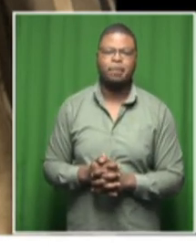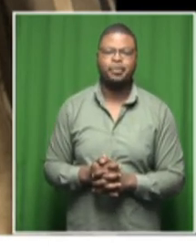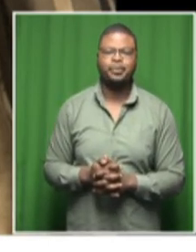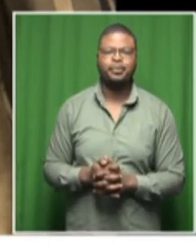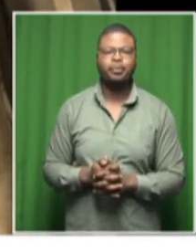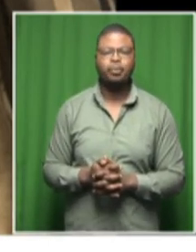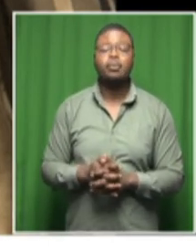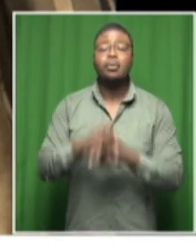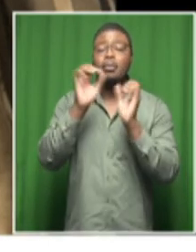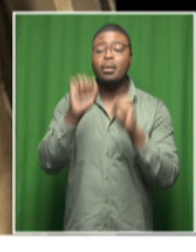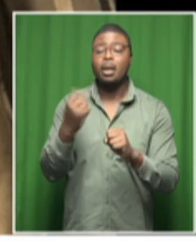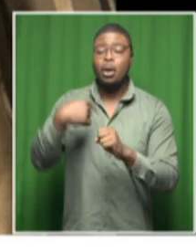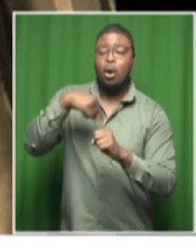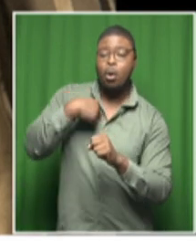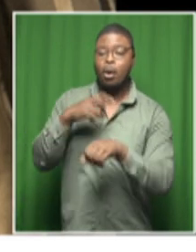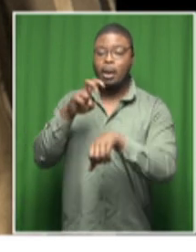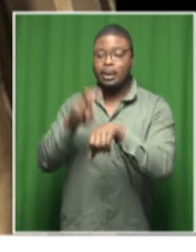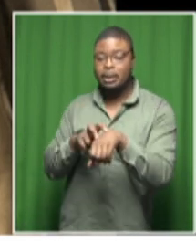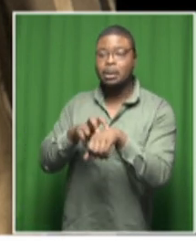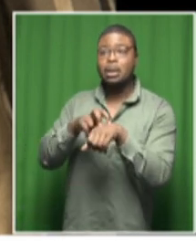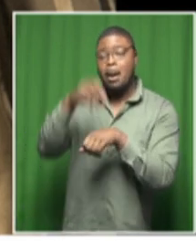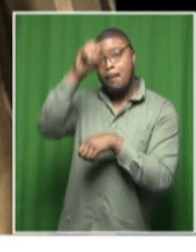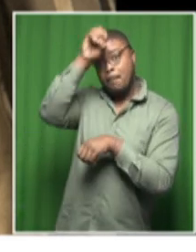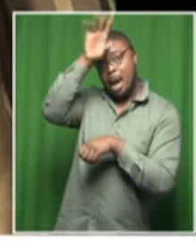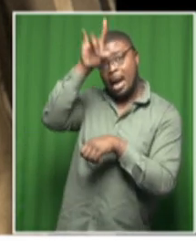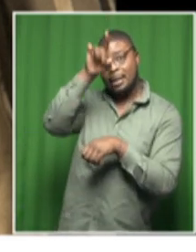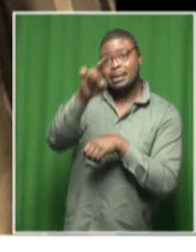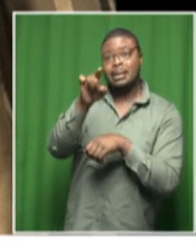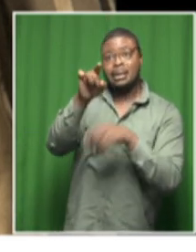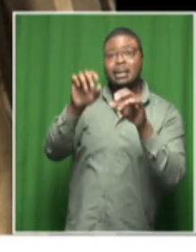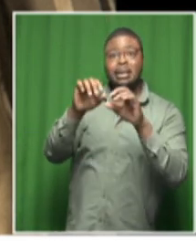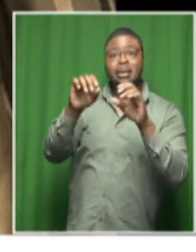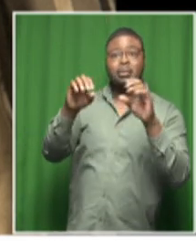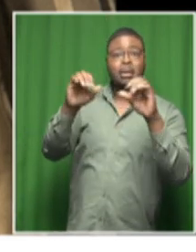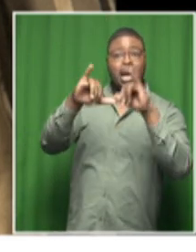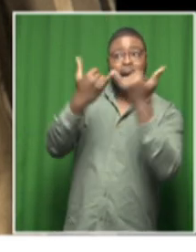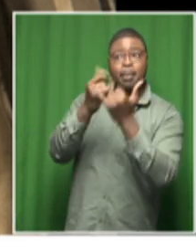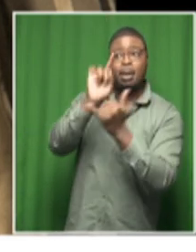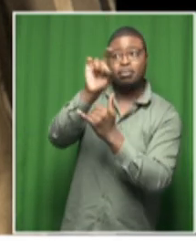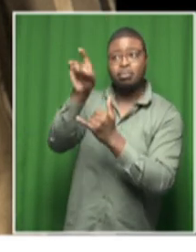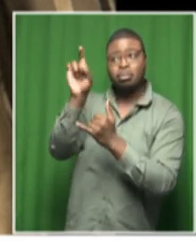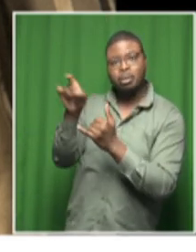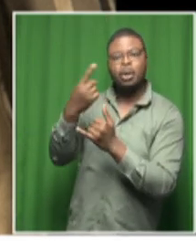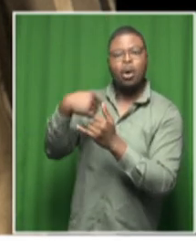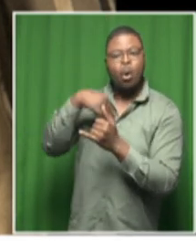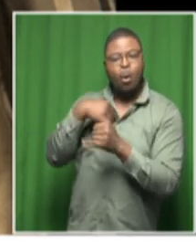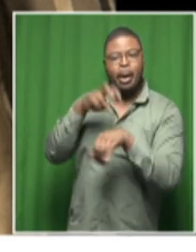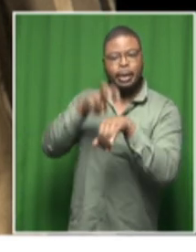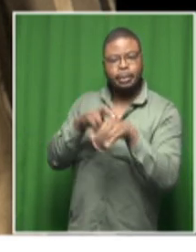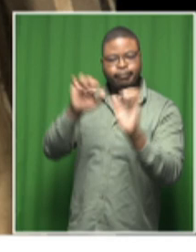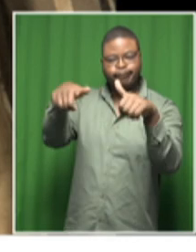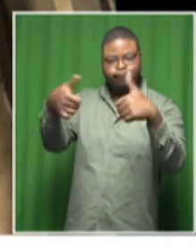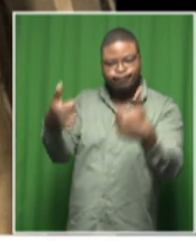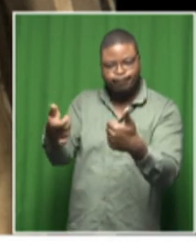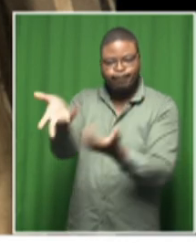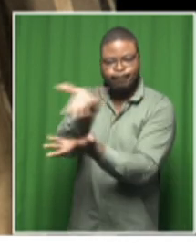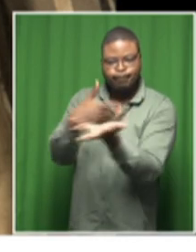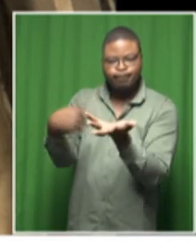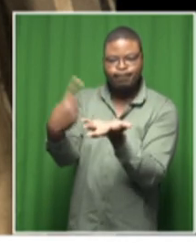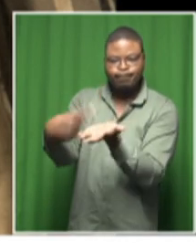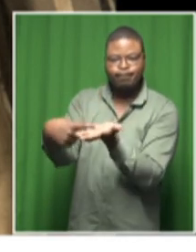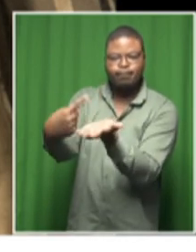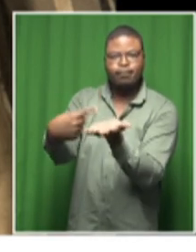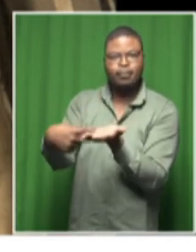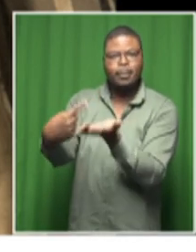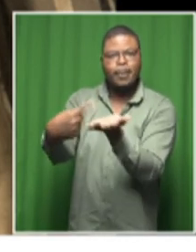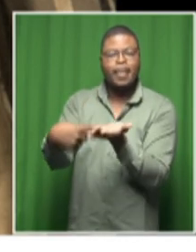conversations with the mining houses and and many of these corporations uh i think the the